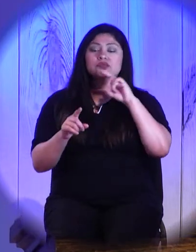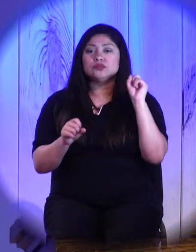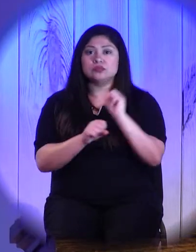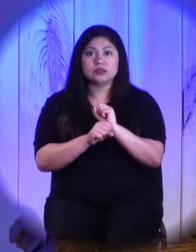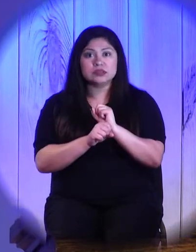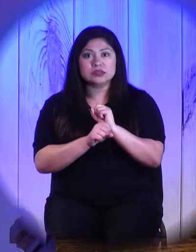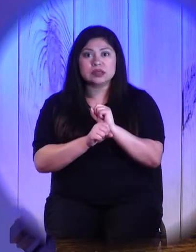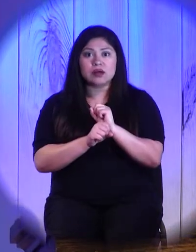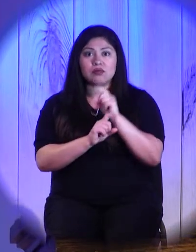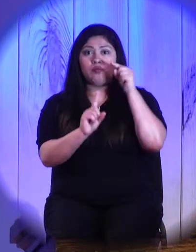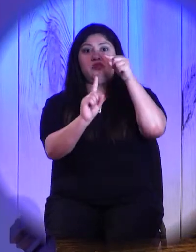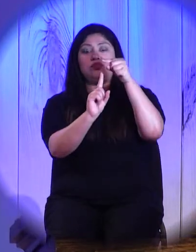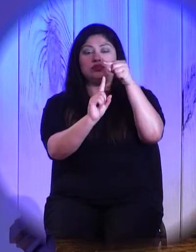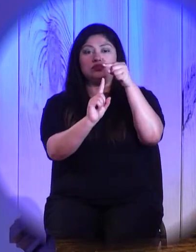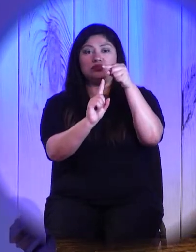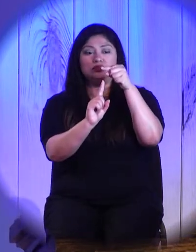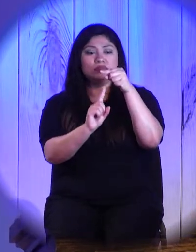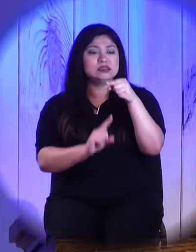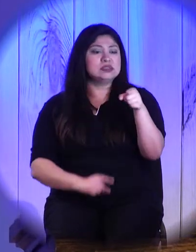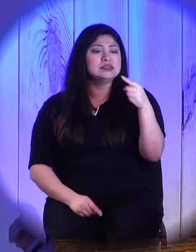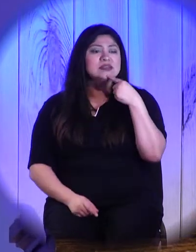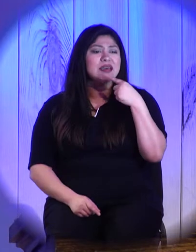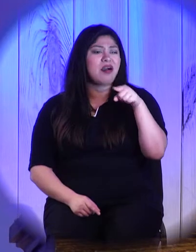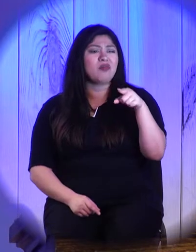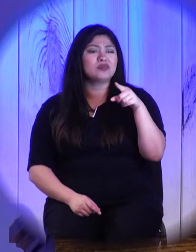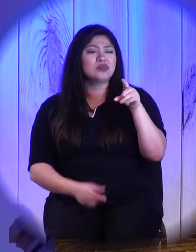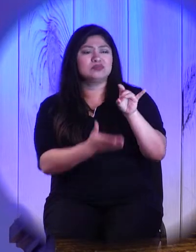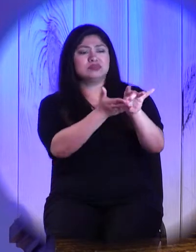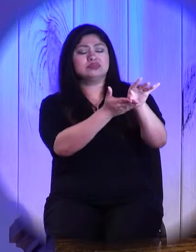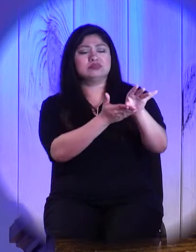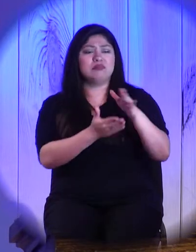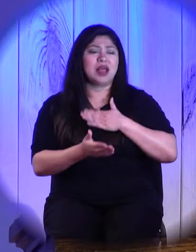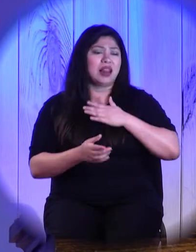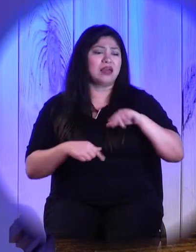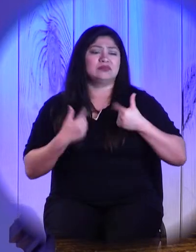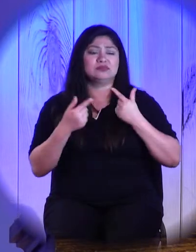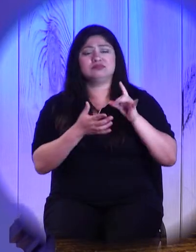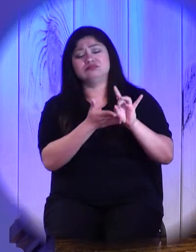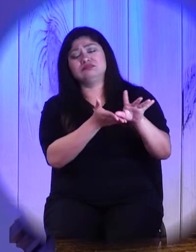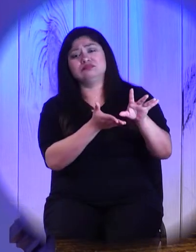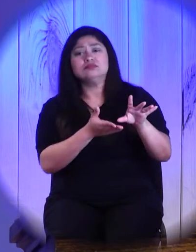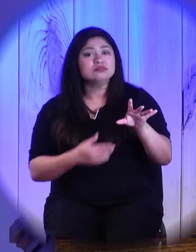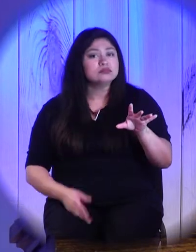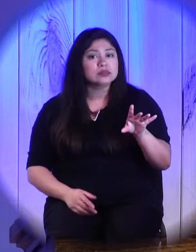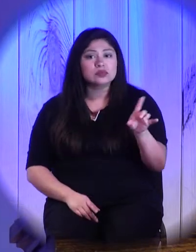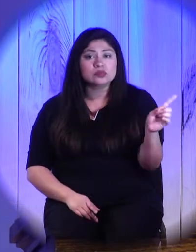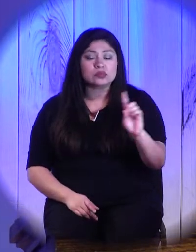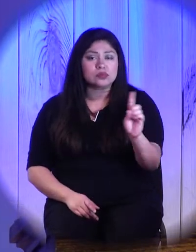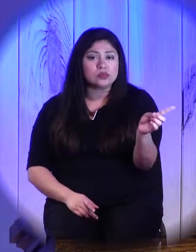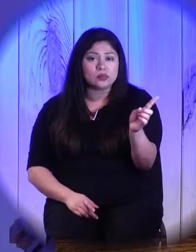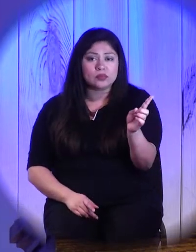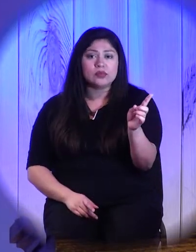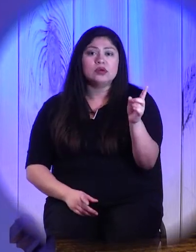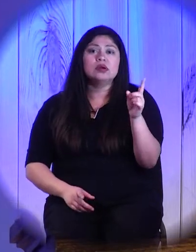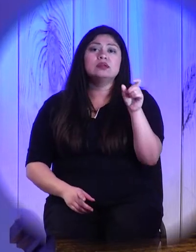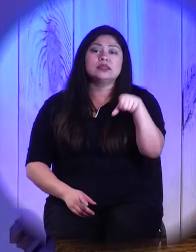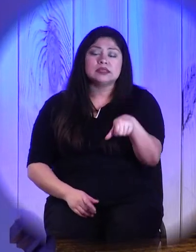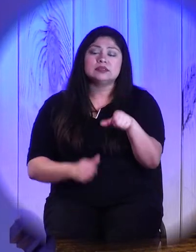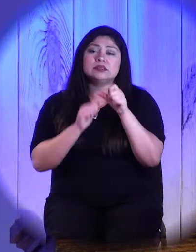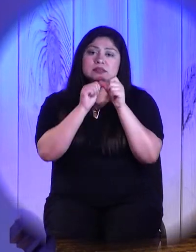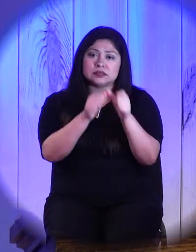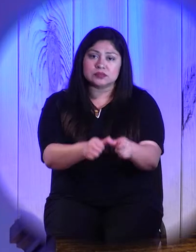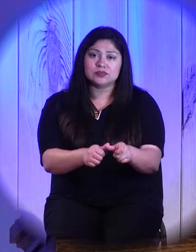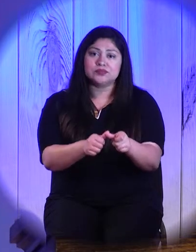Our goal in life shouldn't be to seek revenge. That our goal ought always to be a posture of mercy because God has been